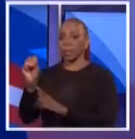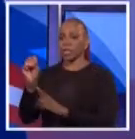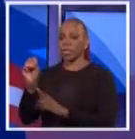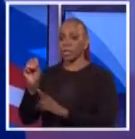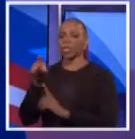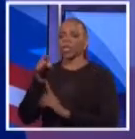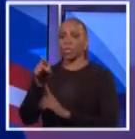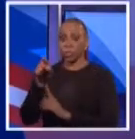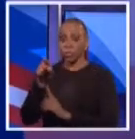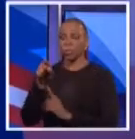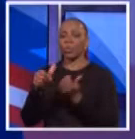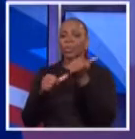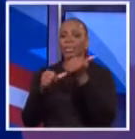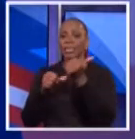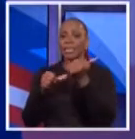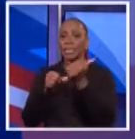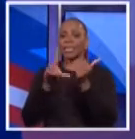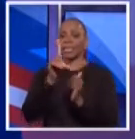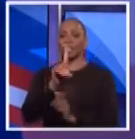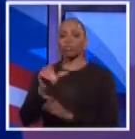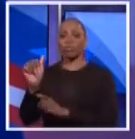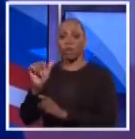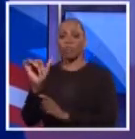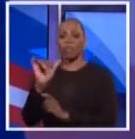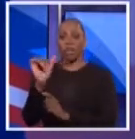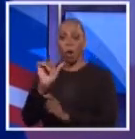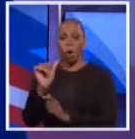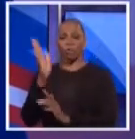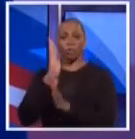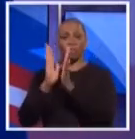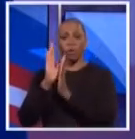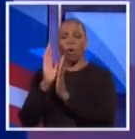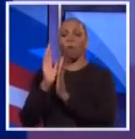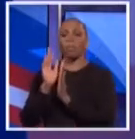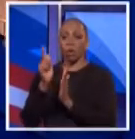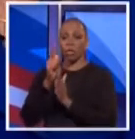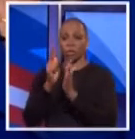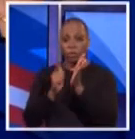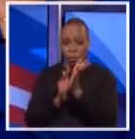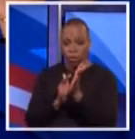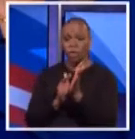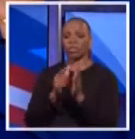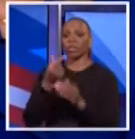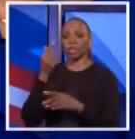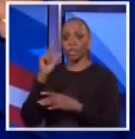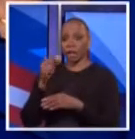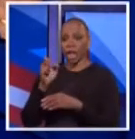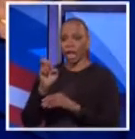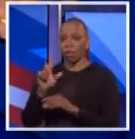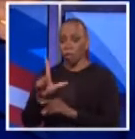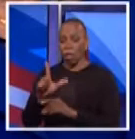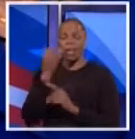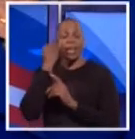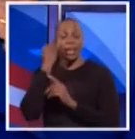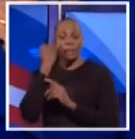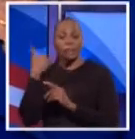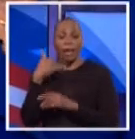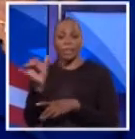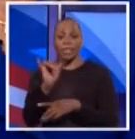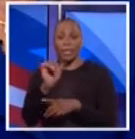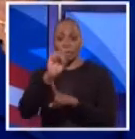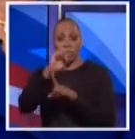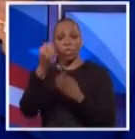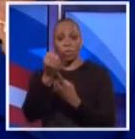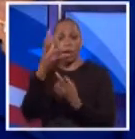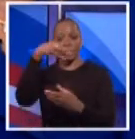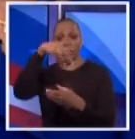were an assistant district attorney. You also served as attorney general. I'm curious, if you'd been presented with the same fact set involving